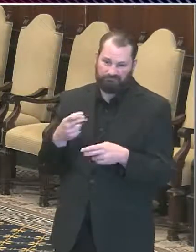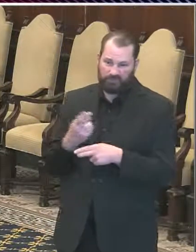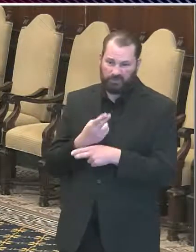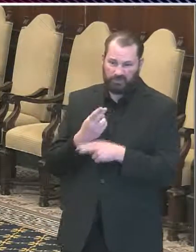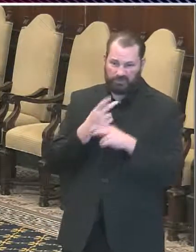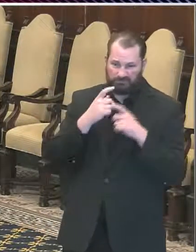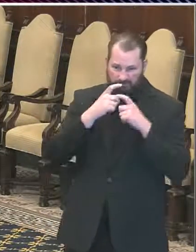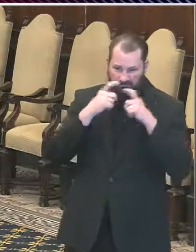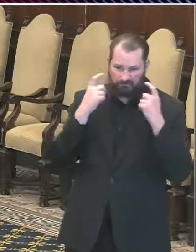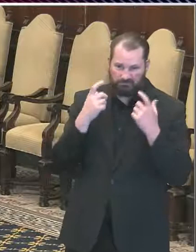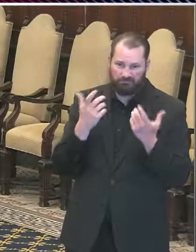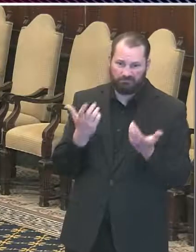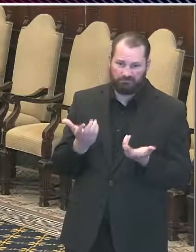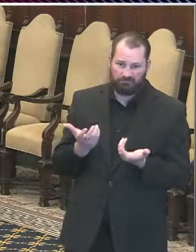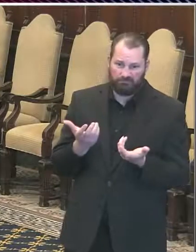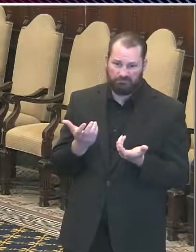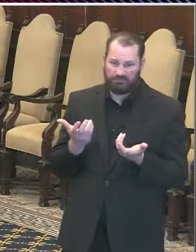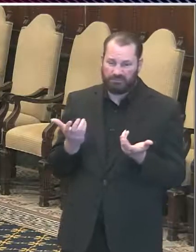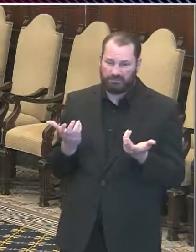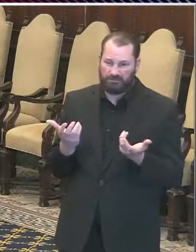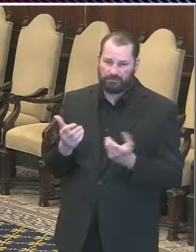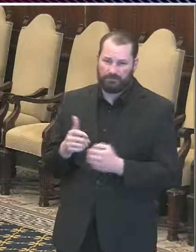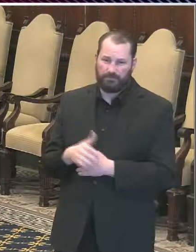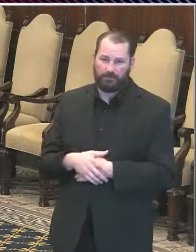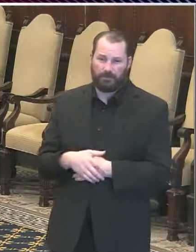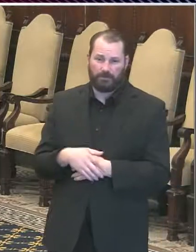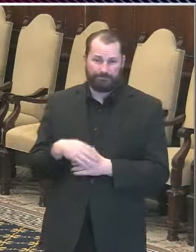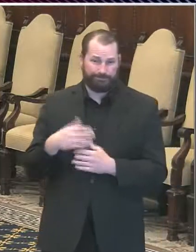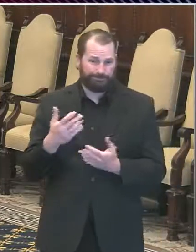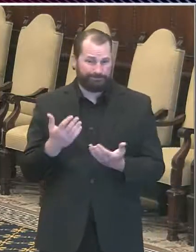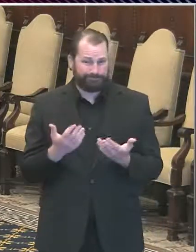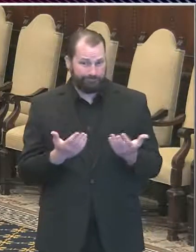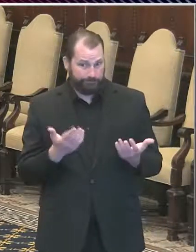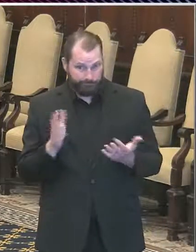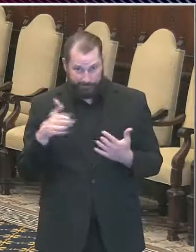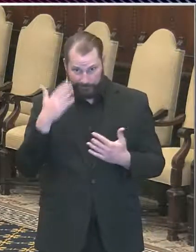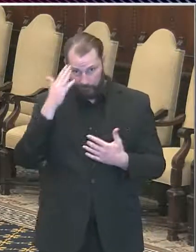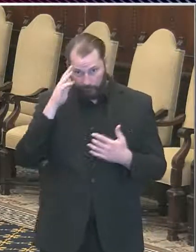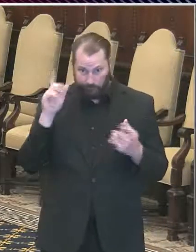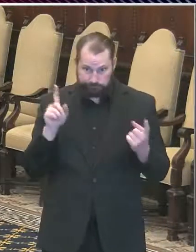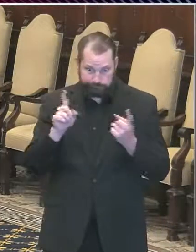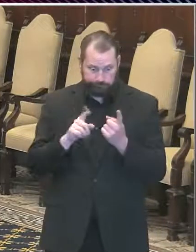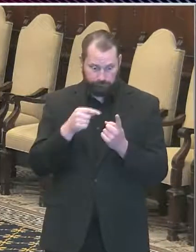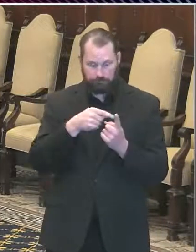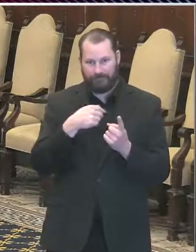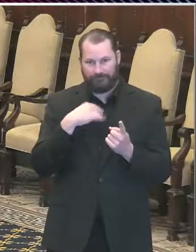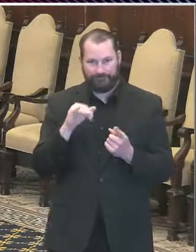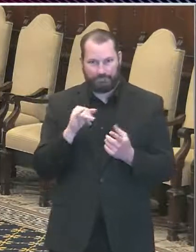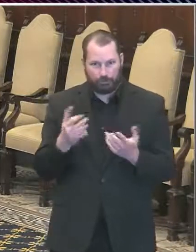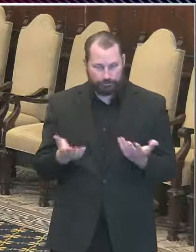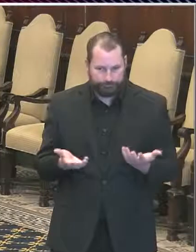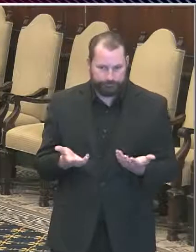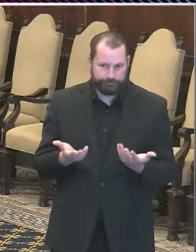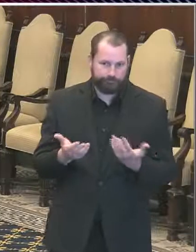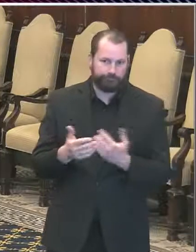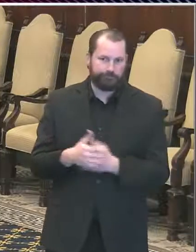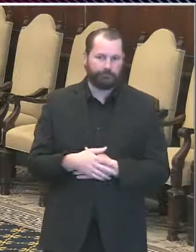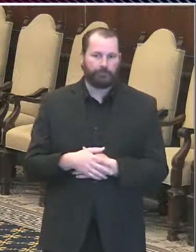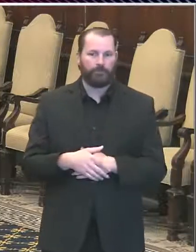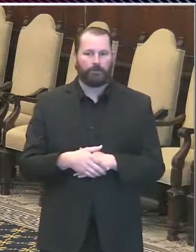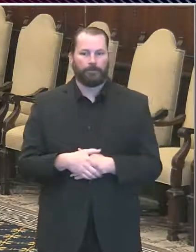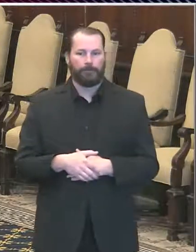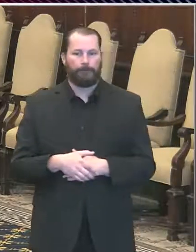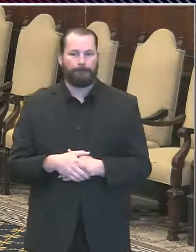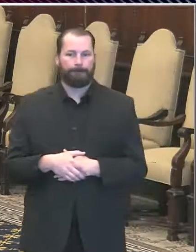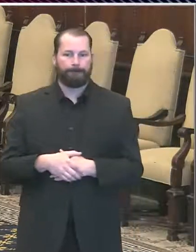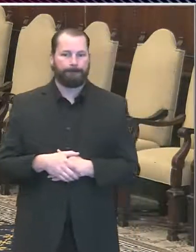breathe just fine and you never know when you might be passing somebody thank you I just have one follow-up question if someone is outside their